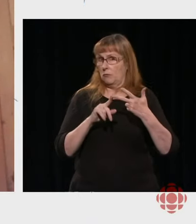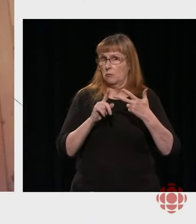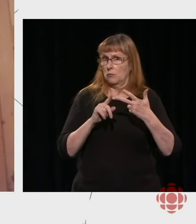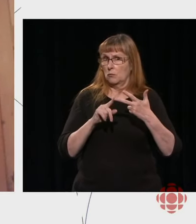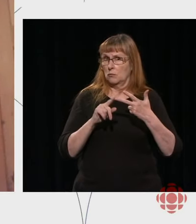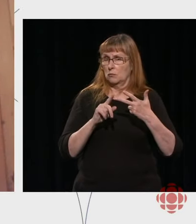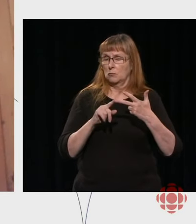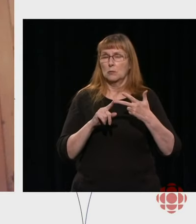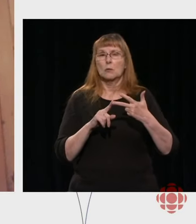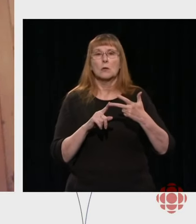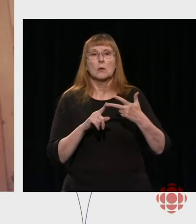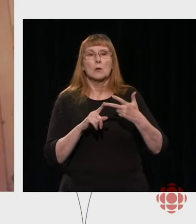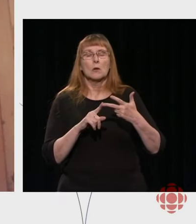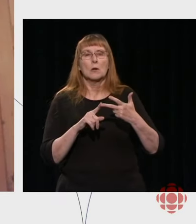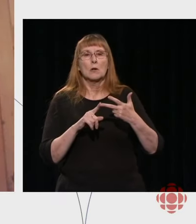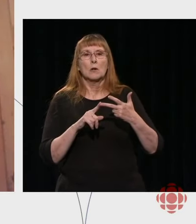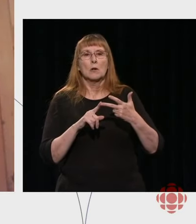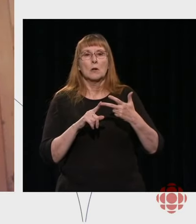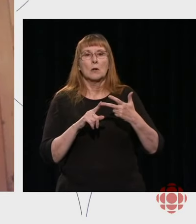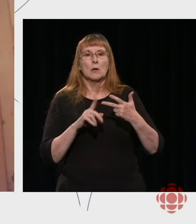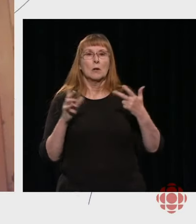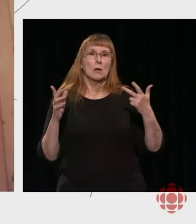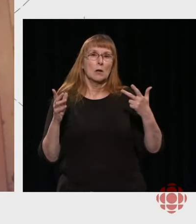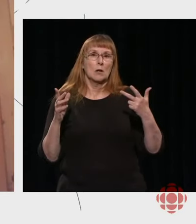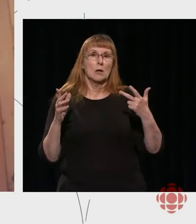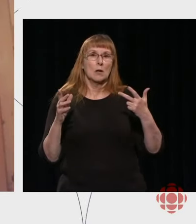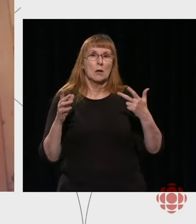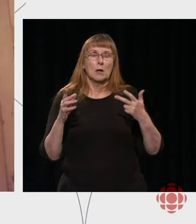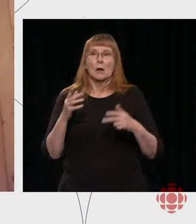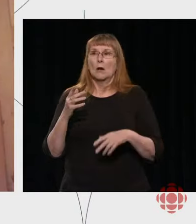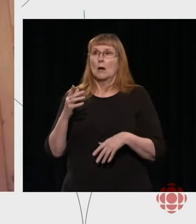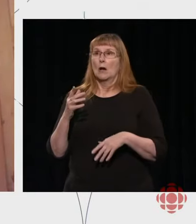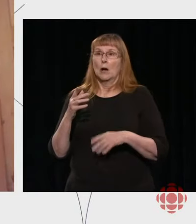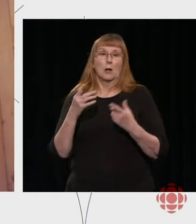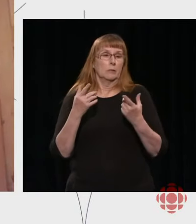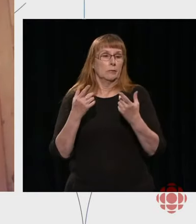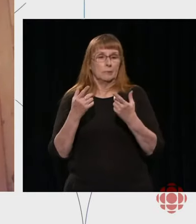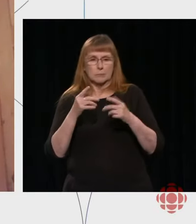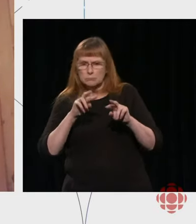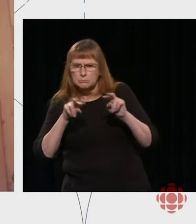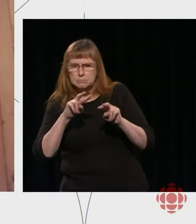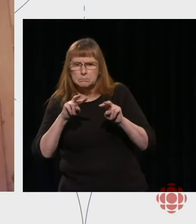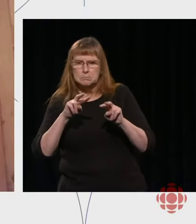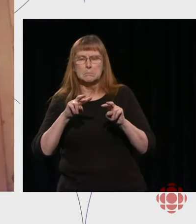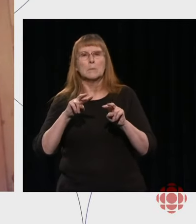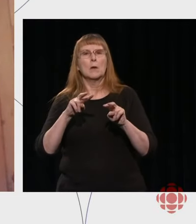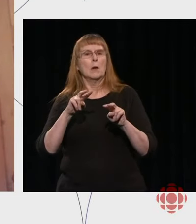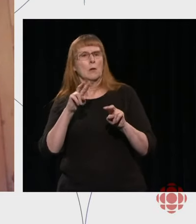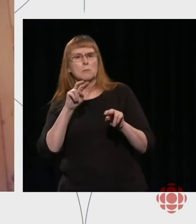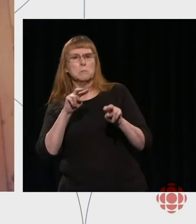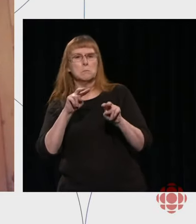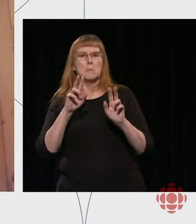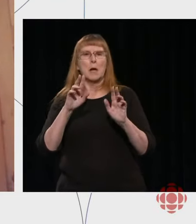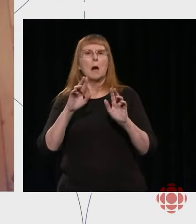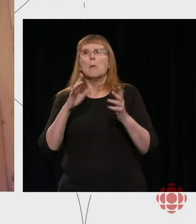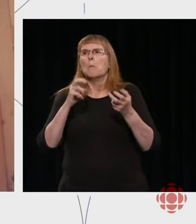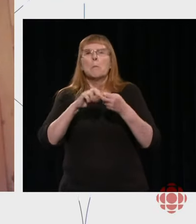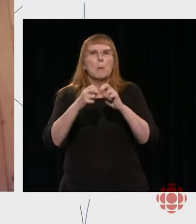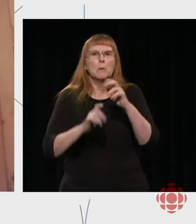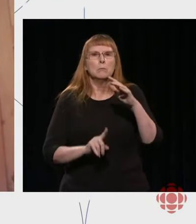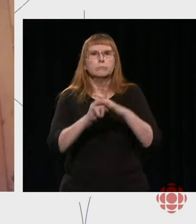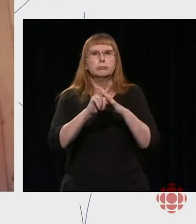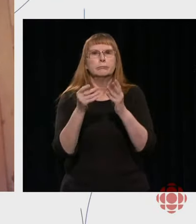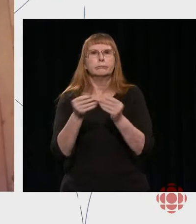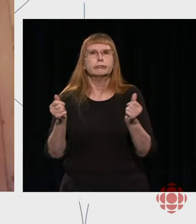it's important to know that this is not a one-time thing. This is every day, every day on Power & Politics,